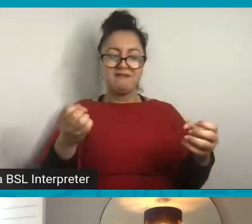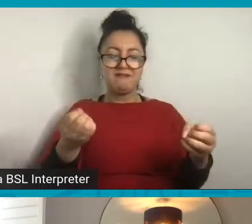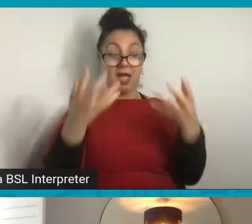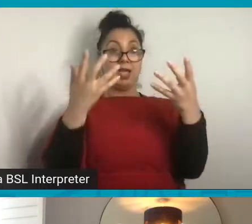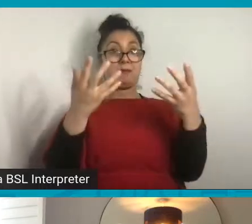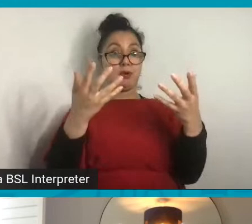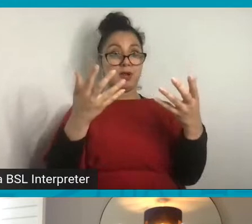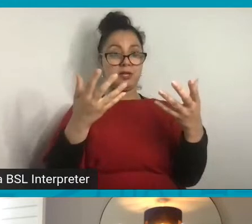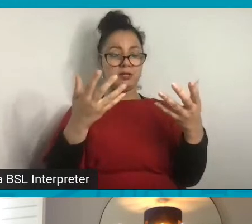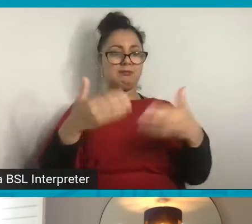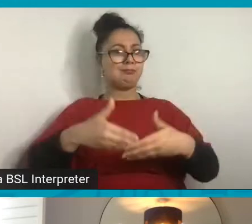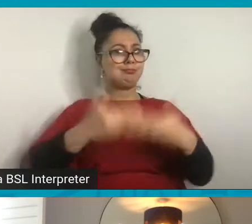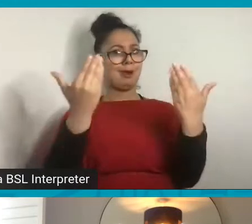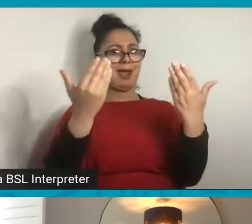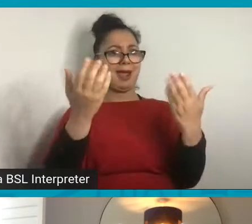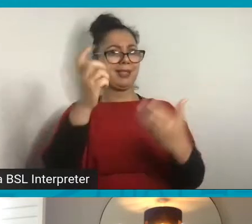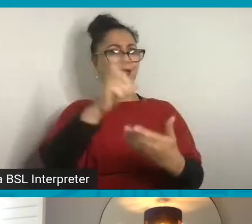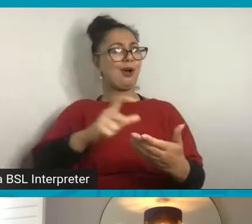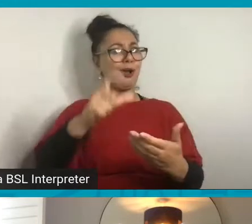colours.